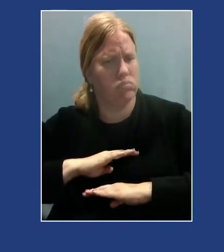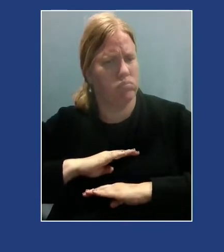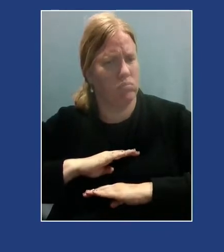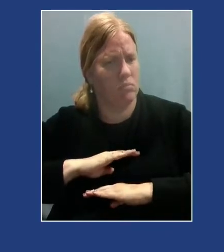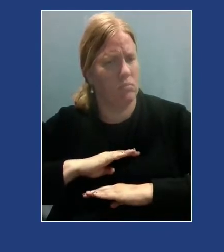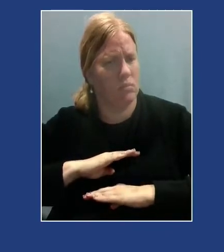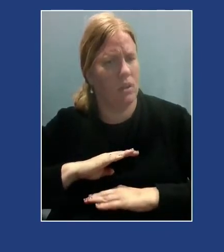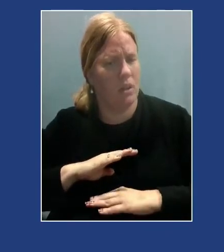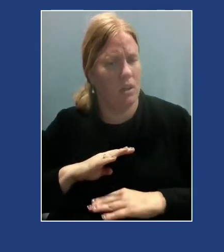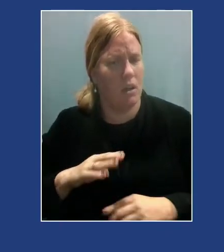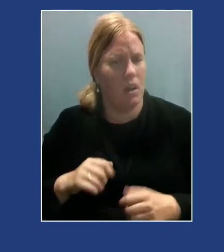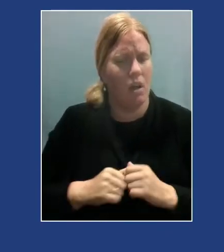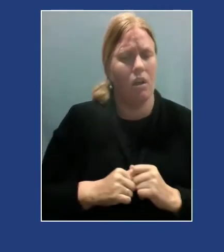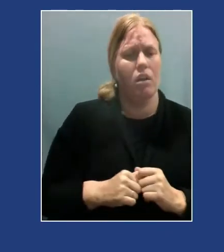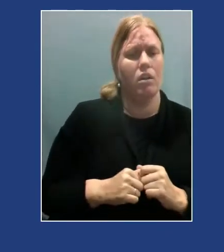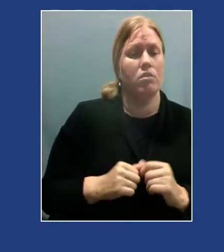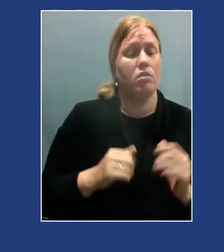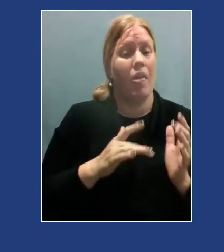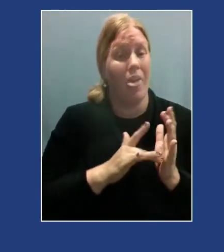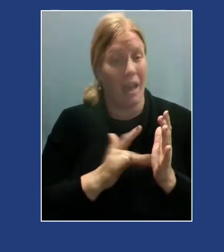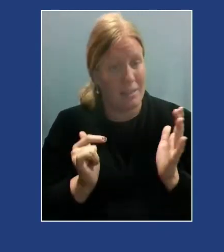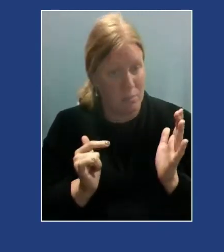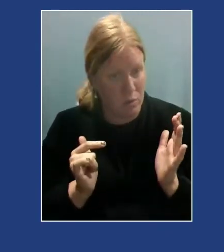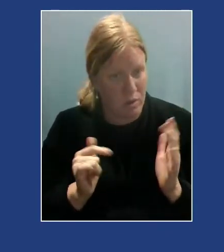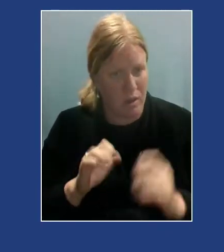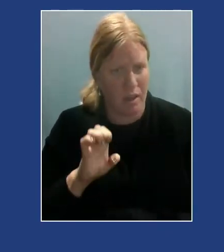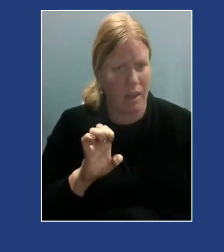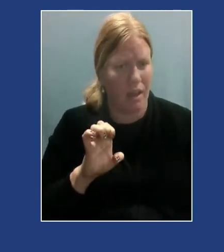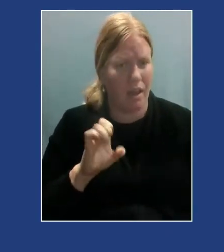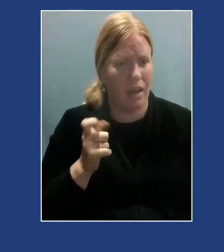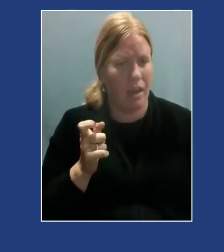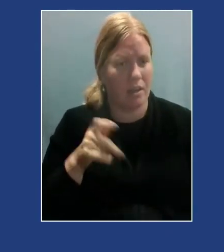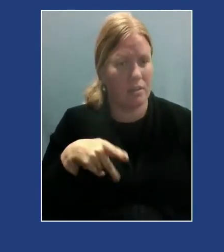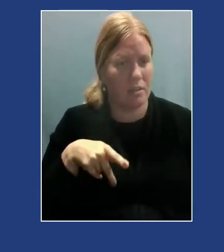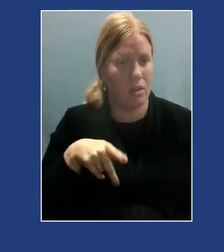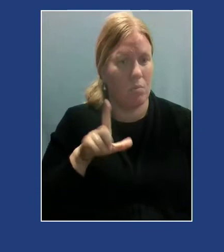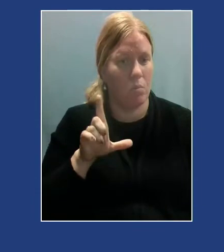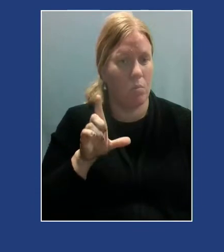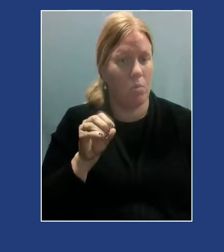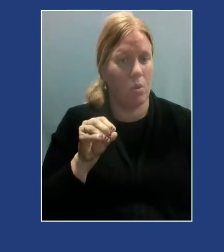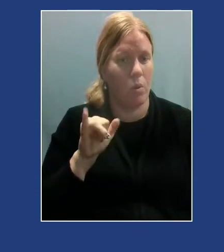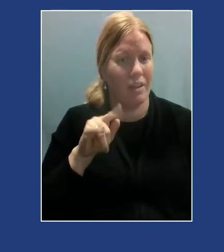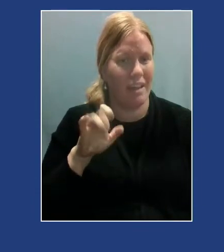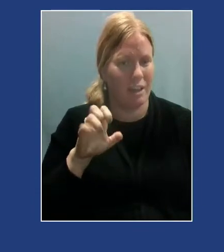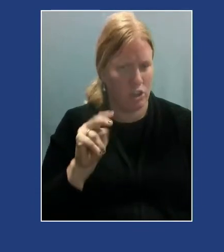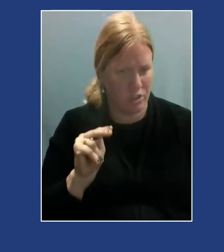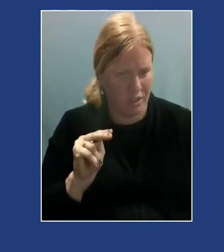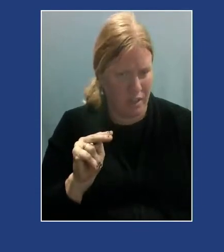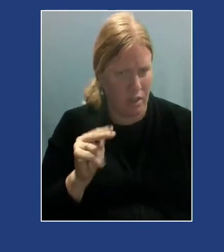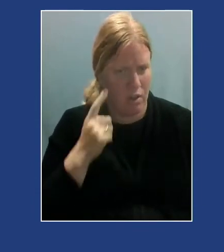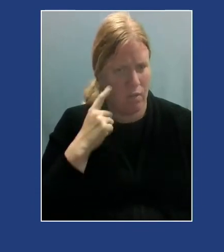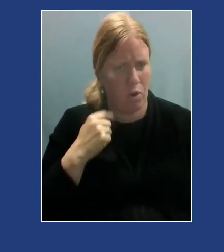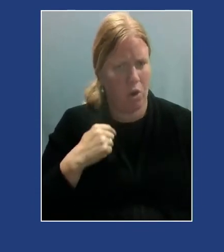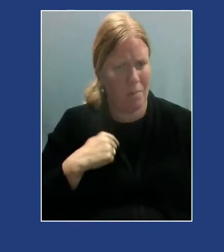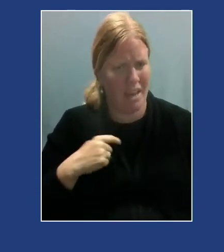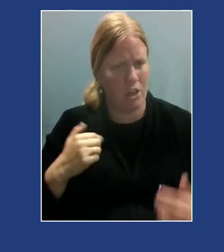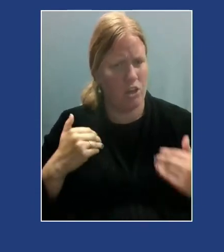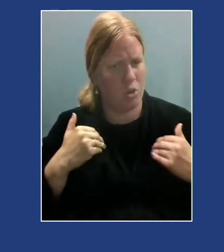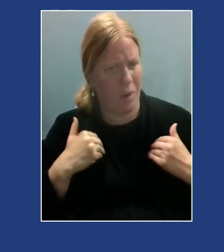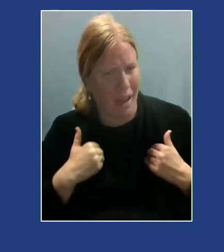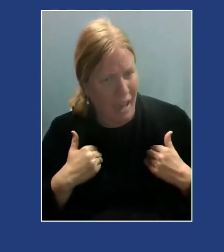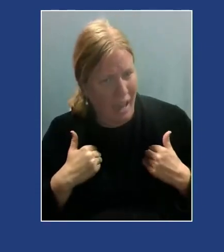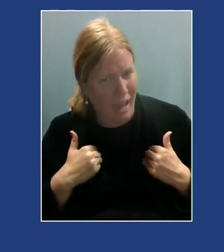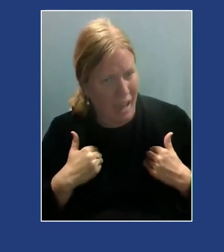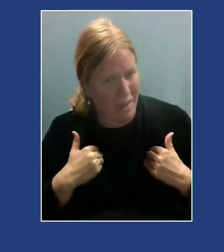There's exploitation, right? And we talked about exploitation a little bit. This idea that for me to have, someone